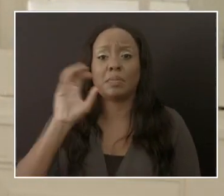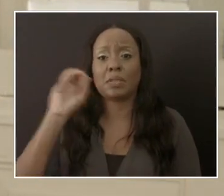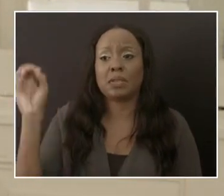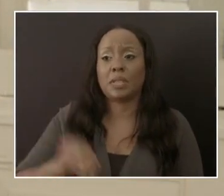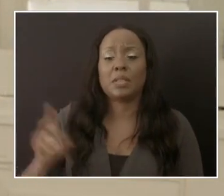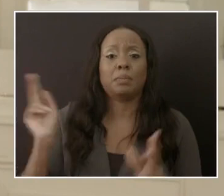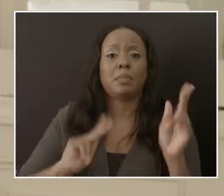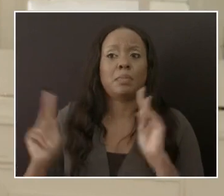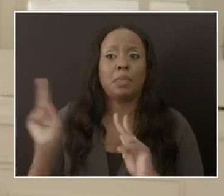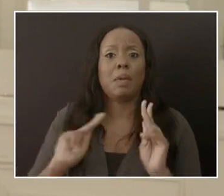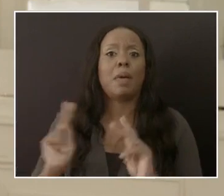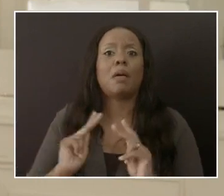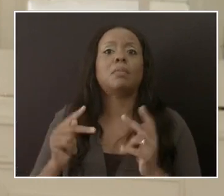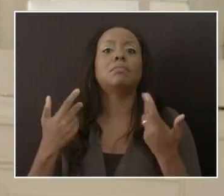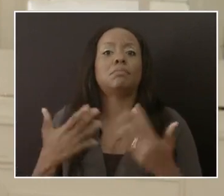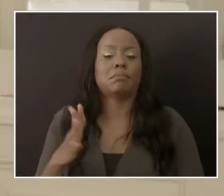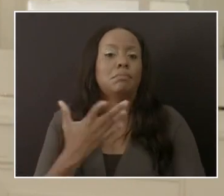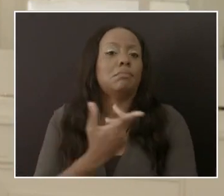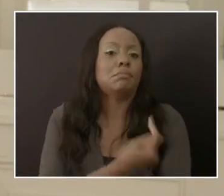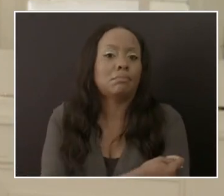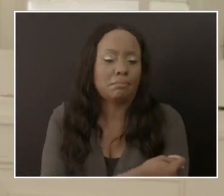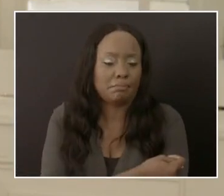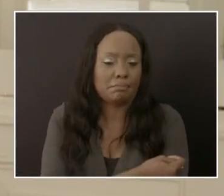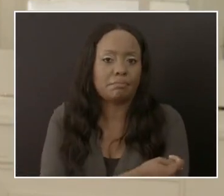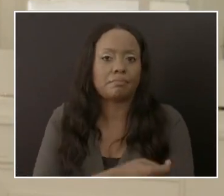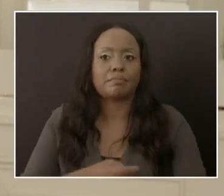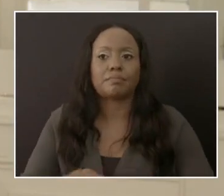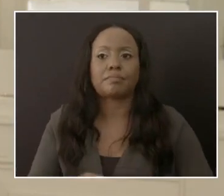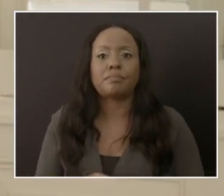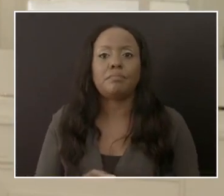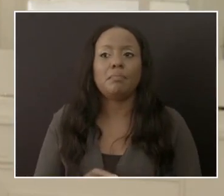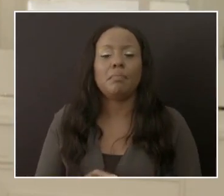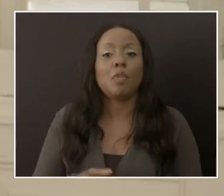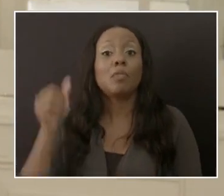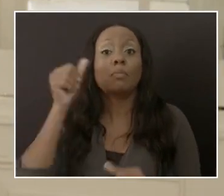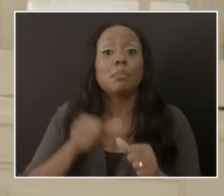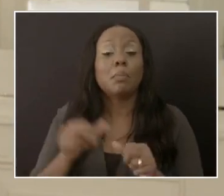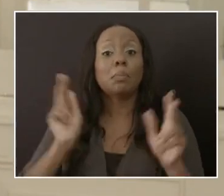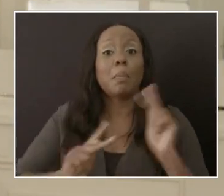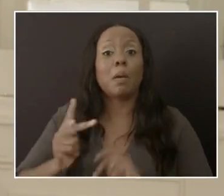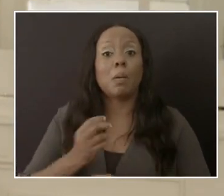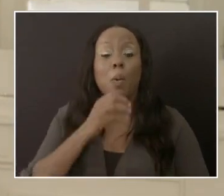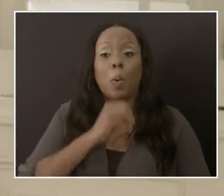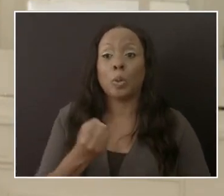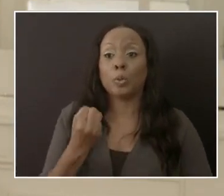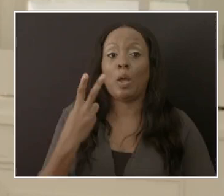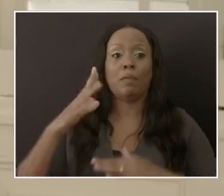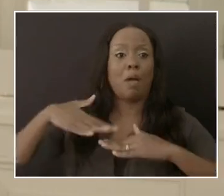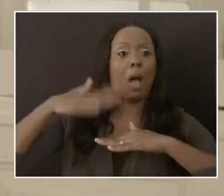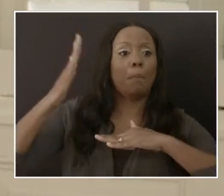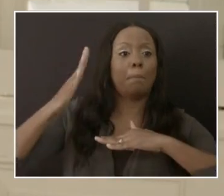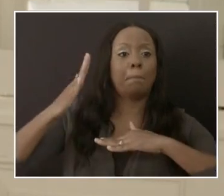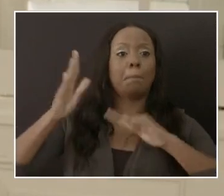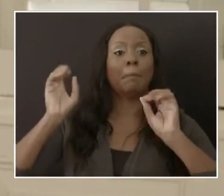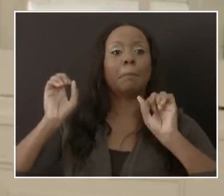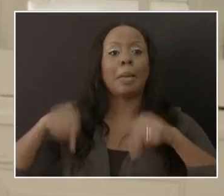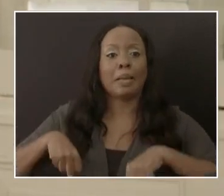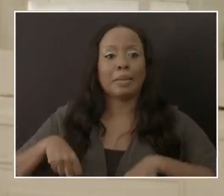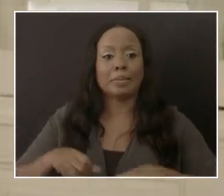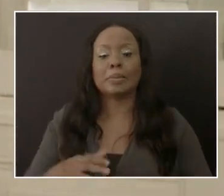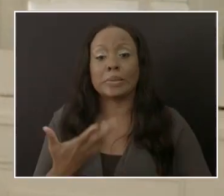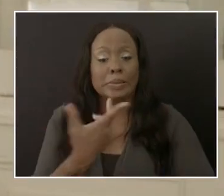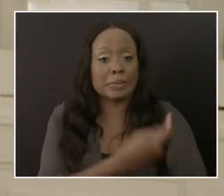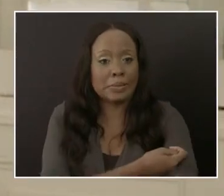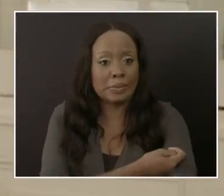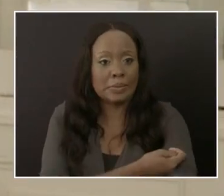The eligible population is the population 12 years and over. We have put several